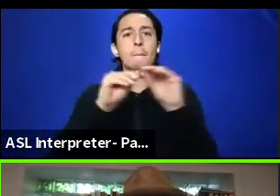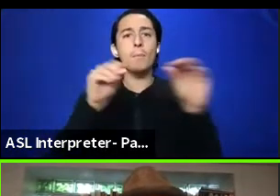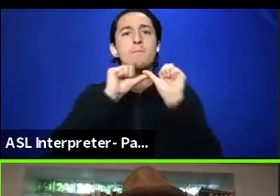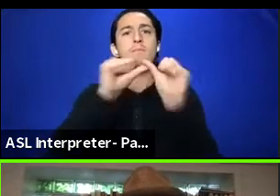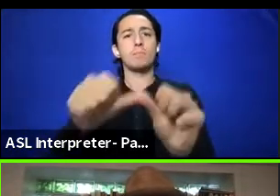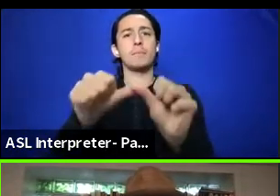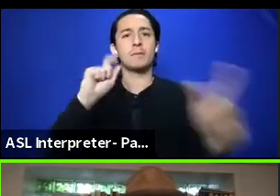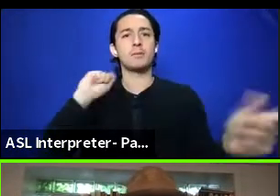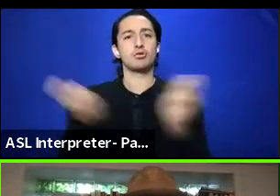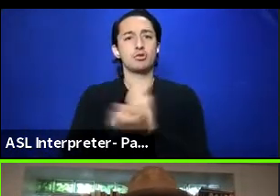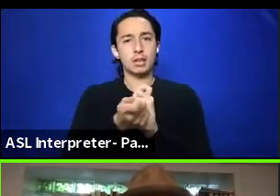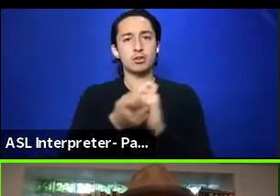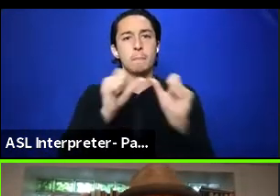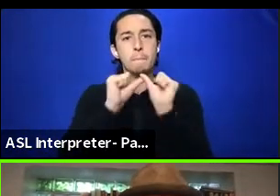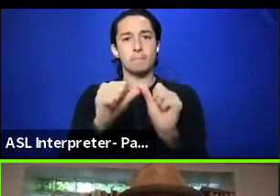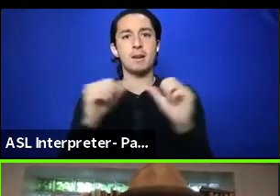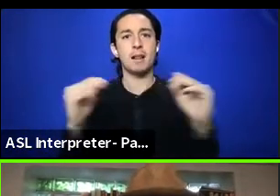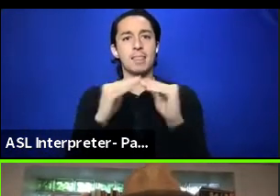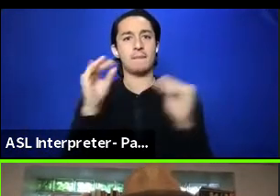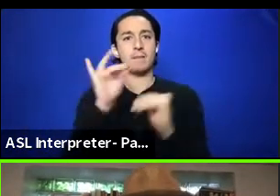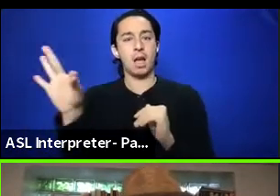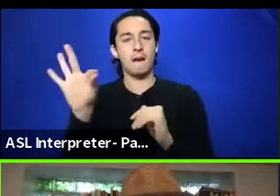in a permanent level of, uh, equity.